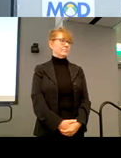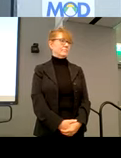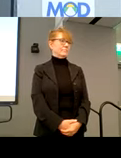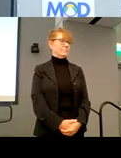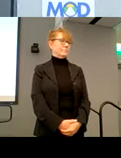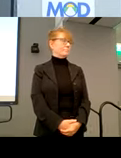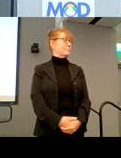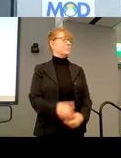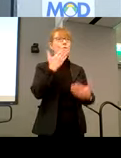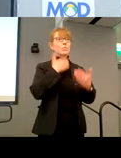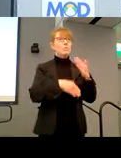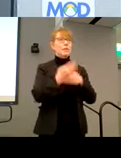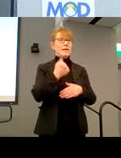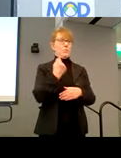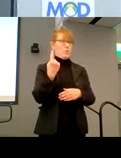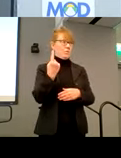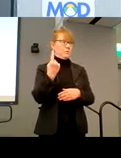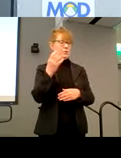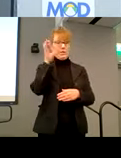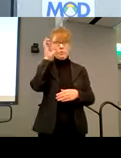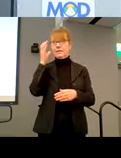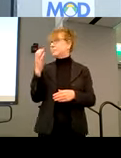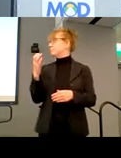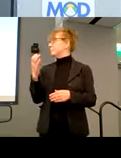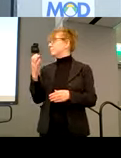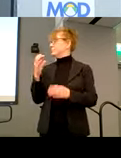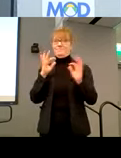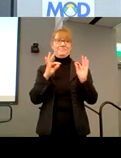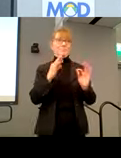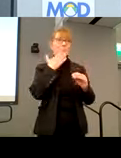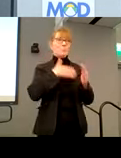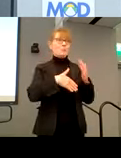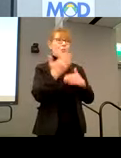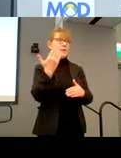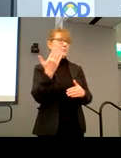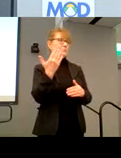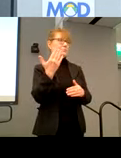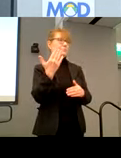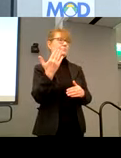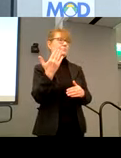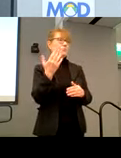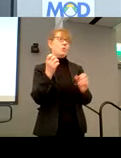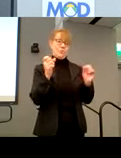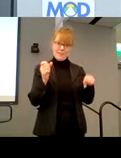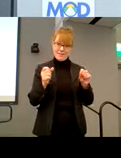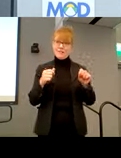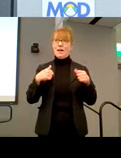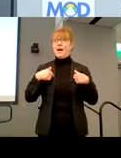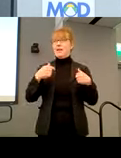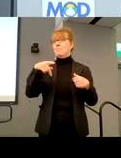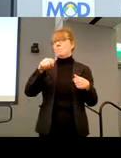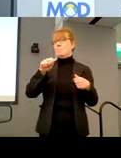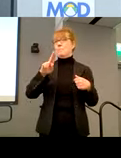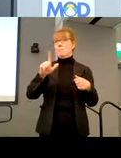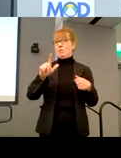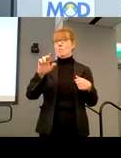Good morning, everyone. hear me. Okay. Yes. Good morning. Uh, so yes, I am Paul Paravano. I